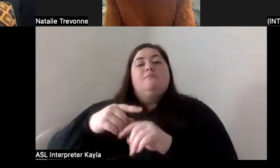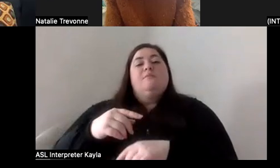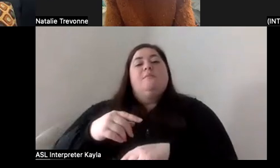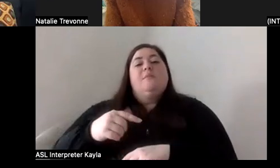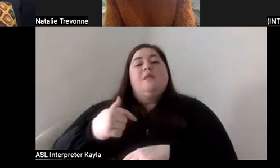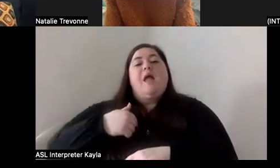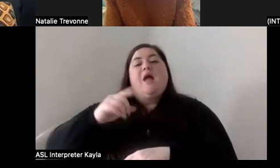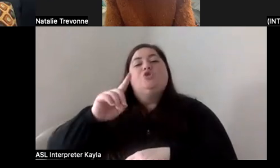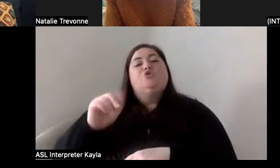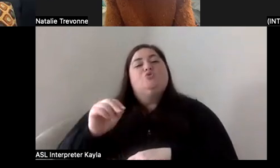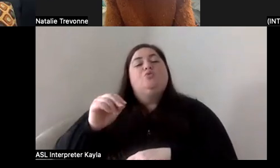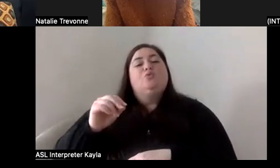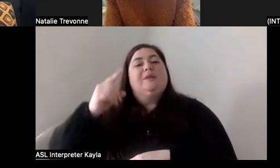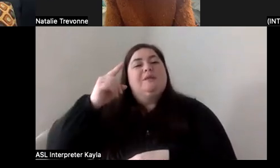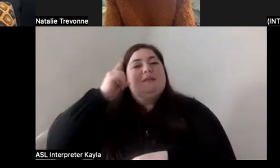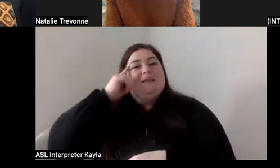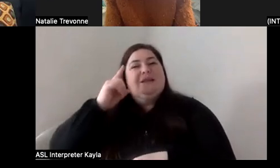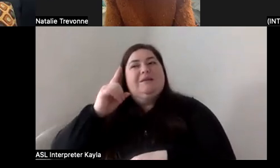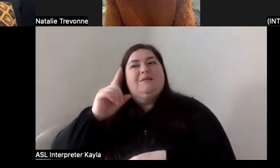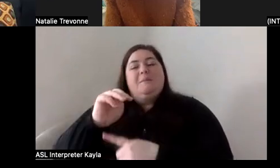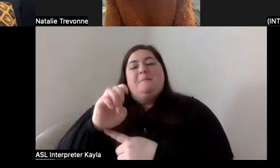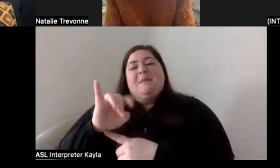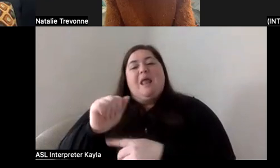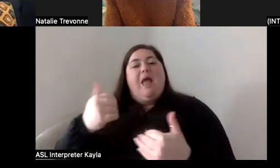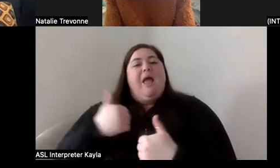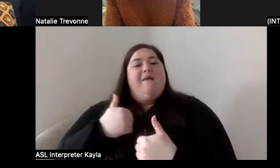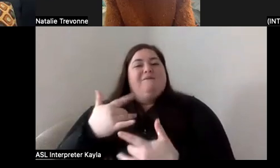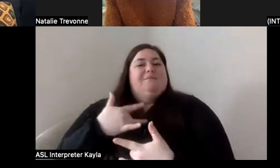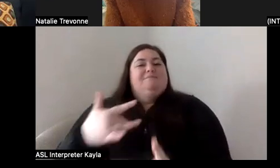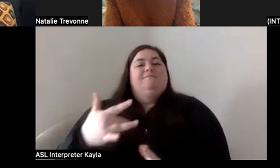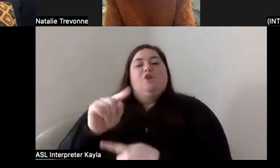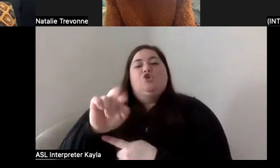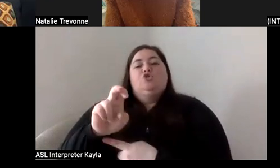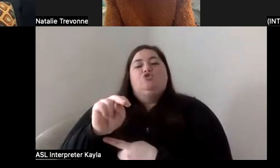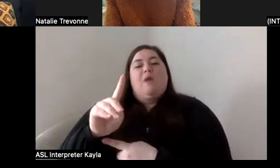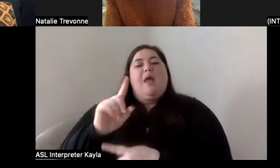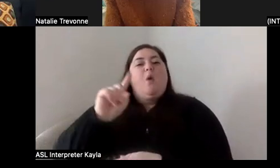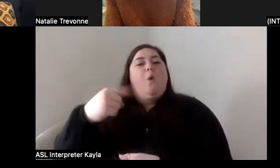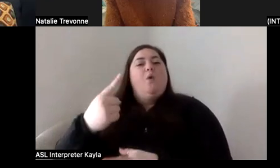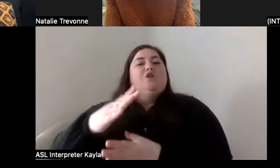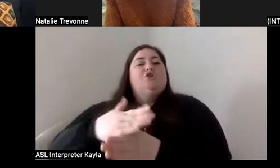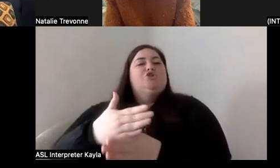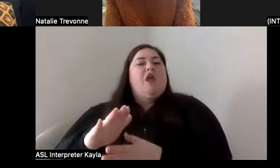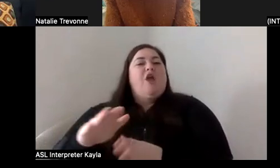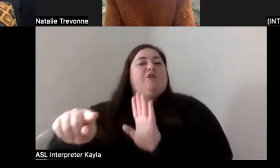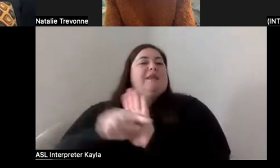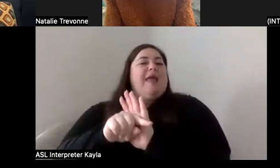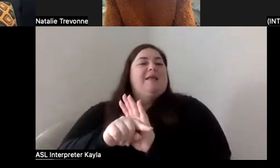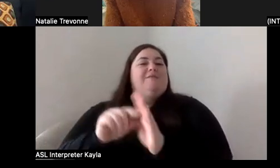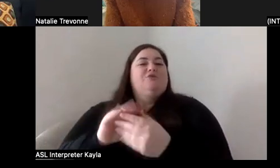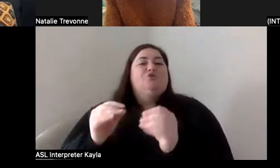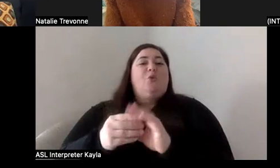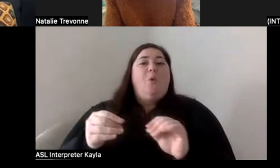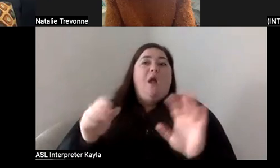That there is a bit of a trend in the media where we tend to only be shared in negative stories where it's like, ah, this